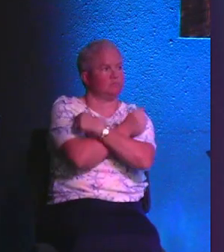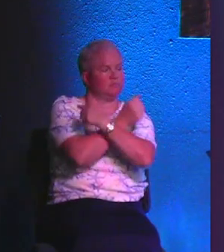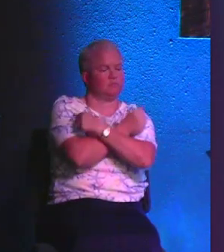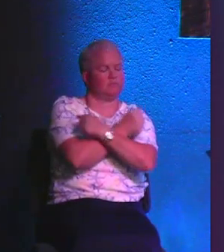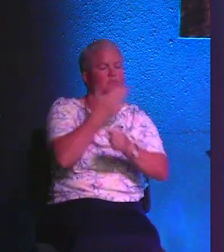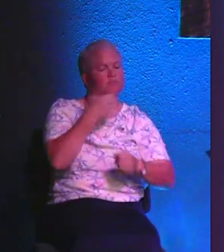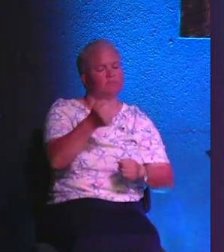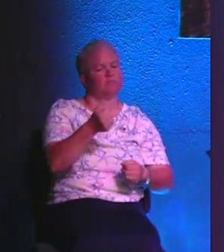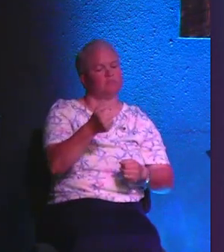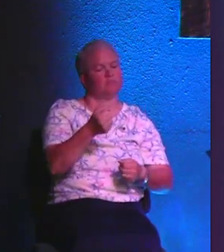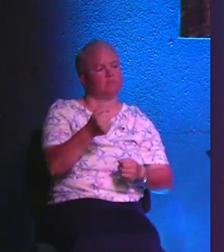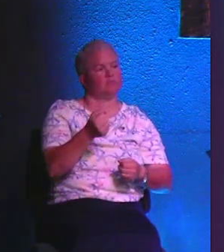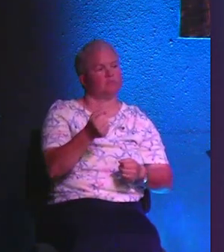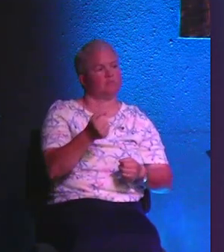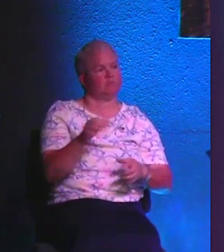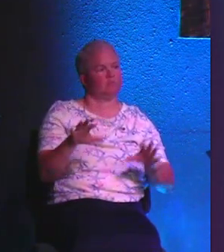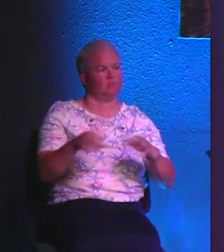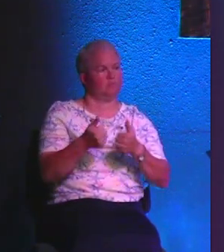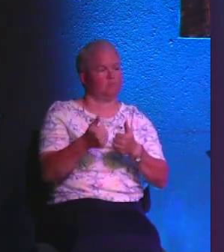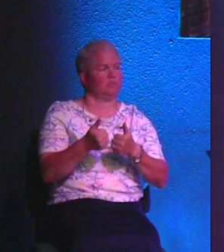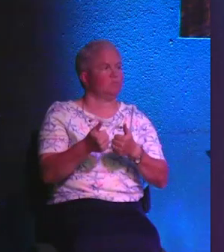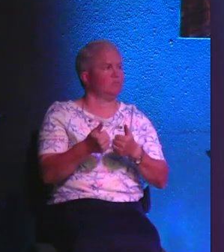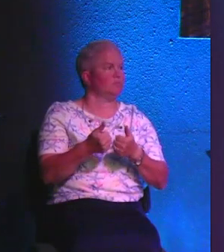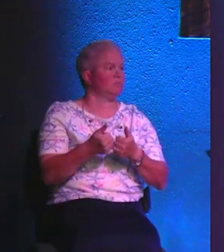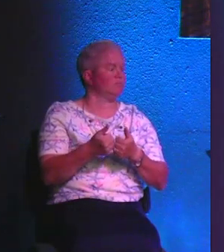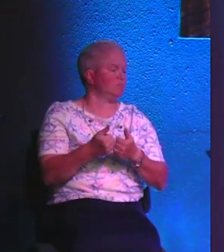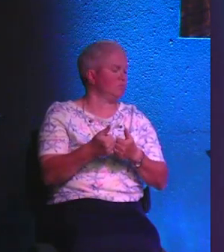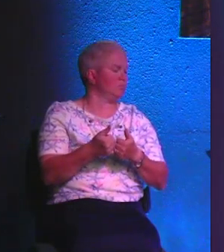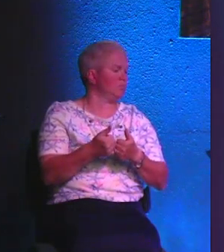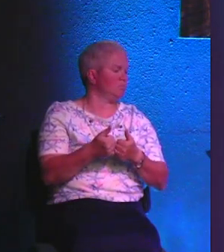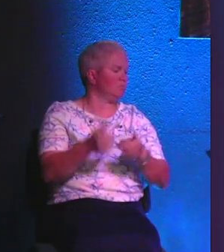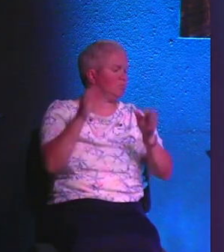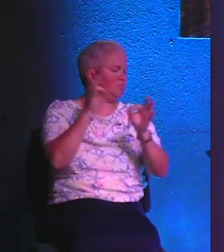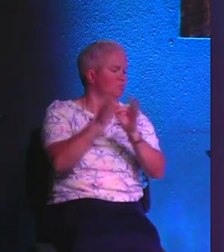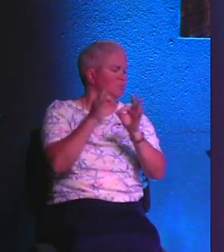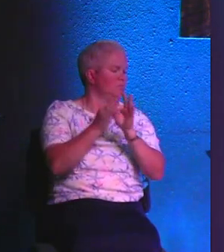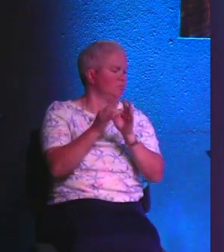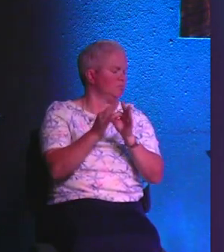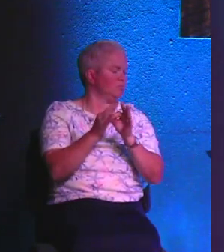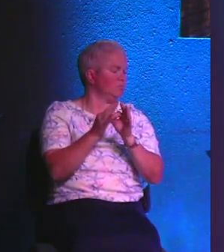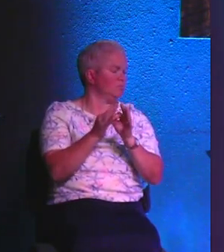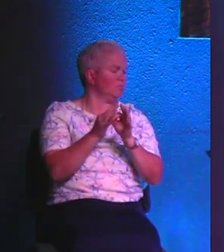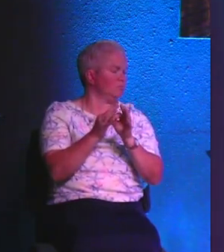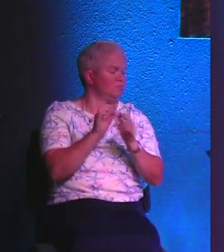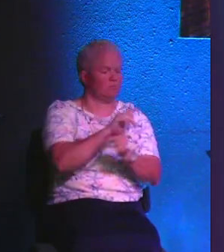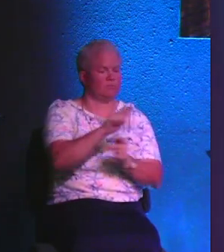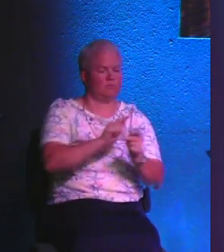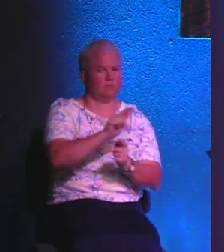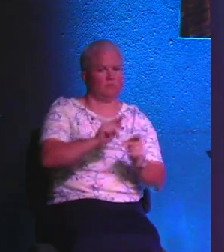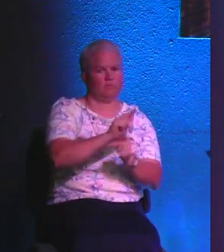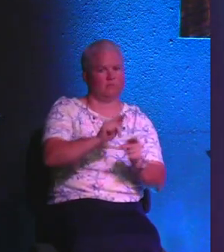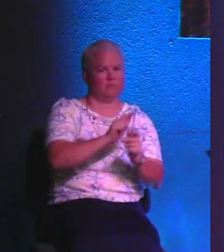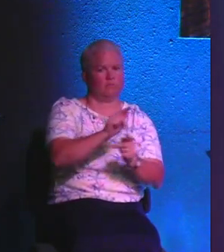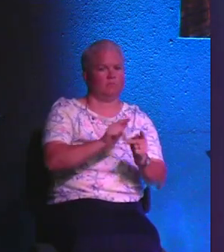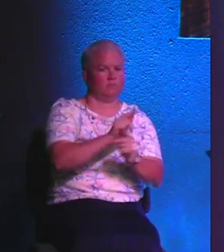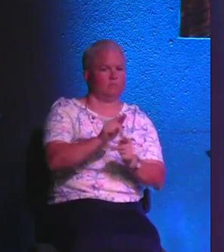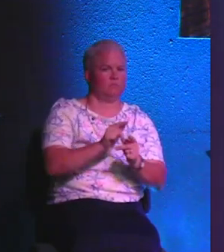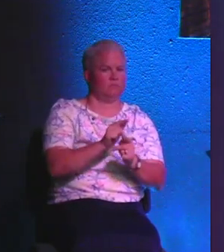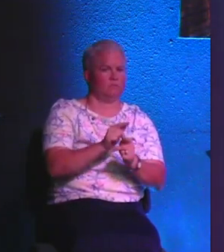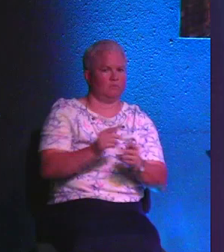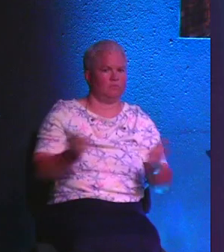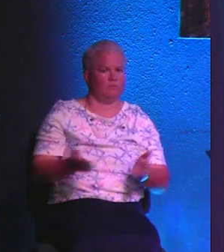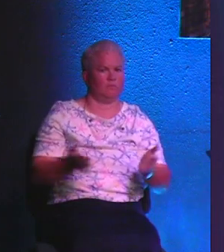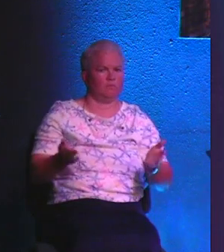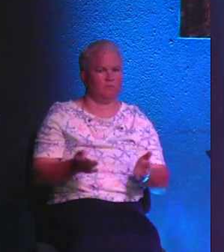guys enough. I care about you guys enough to challenge you in your faith. So be careful about